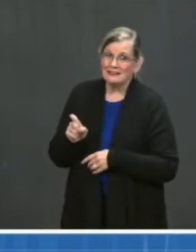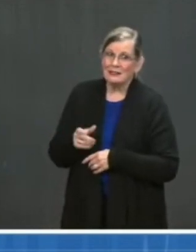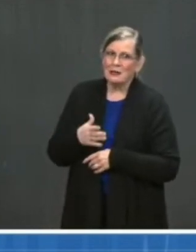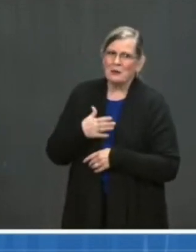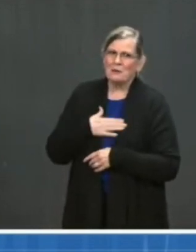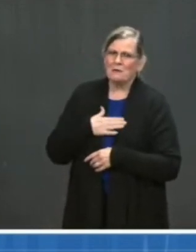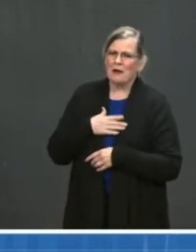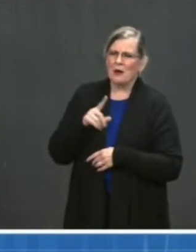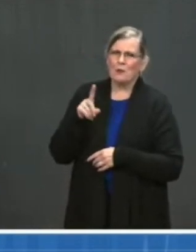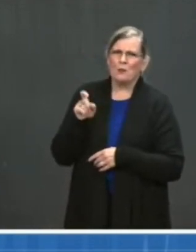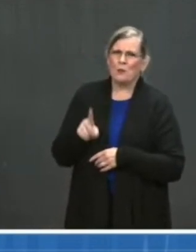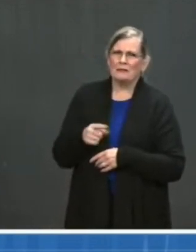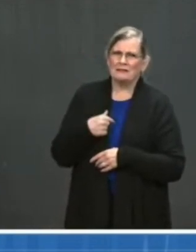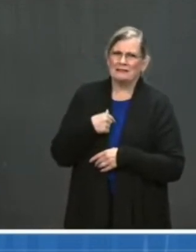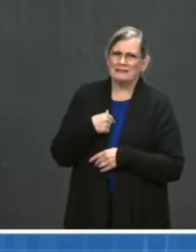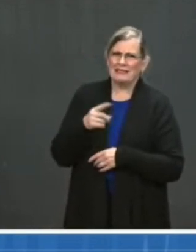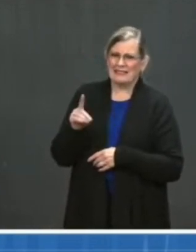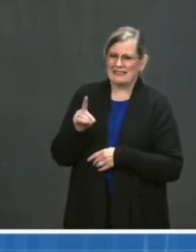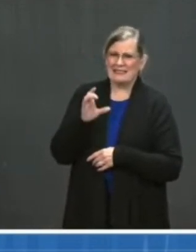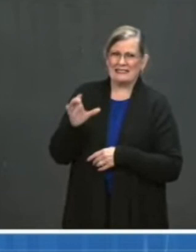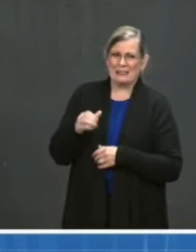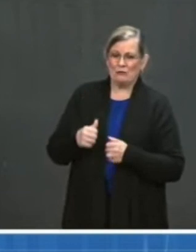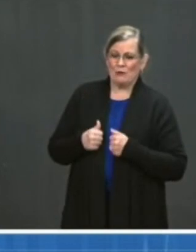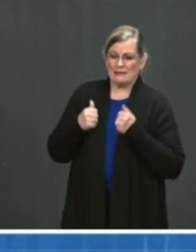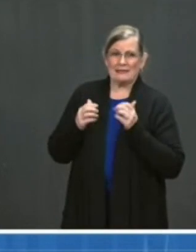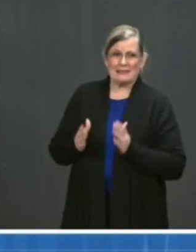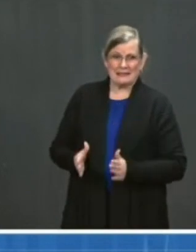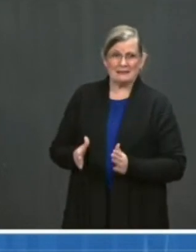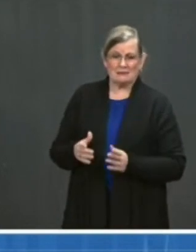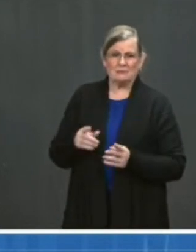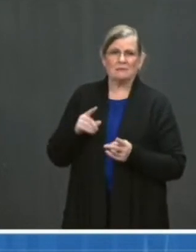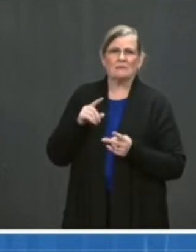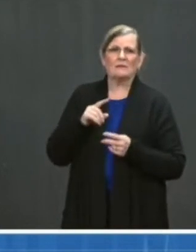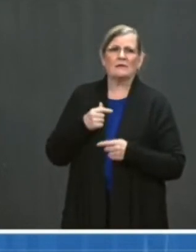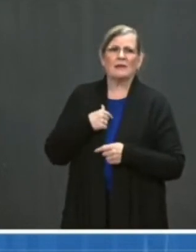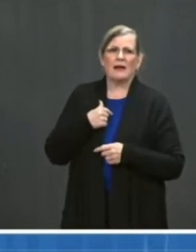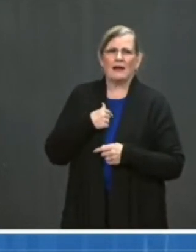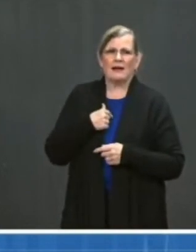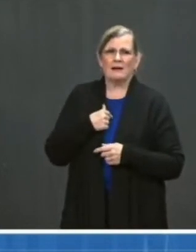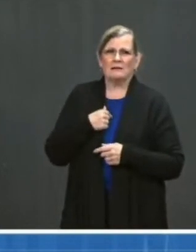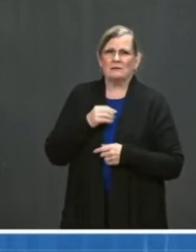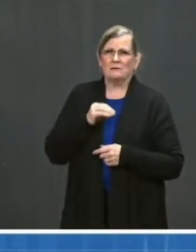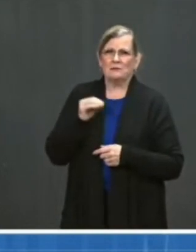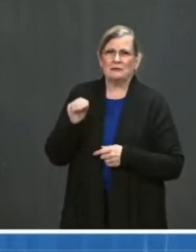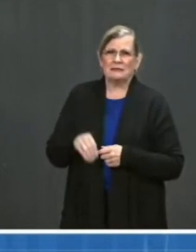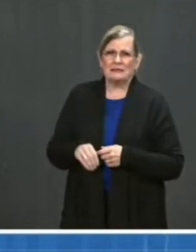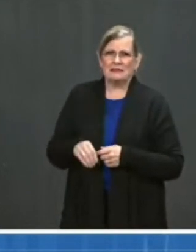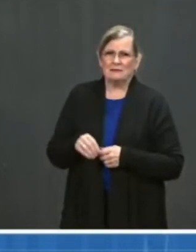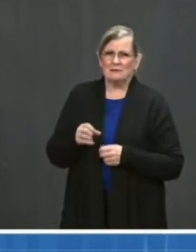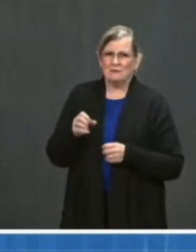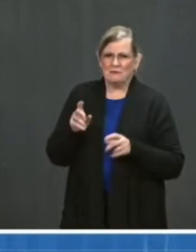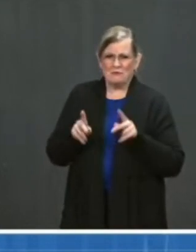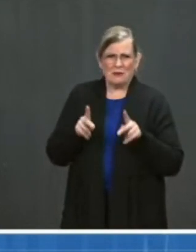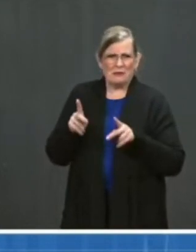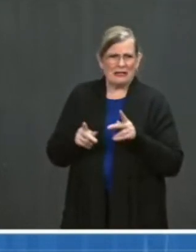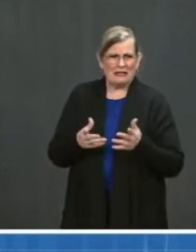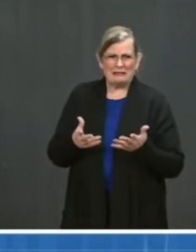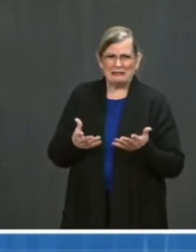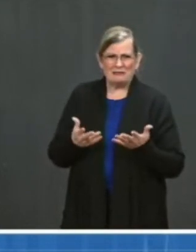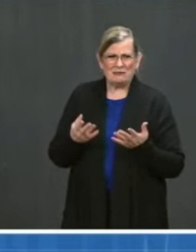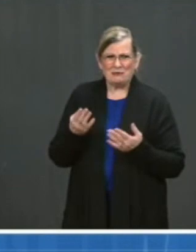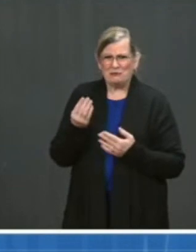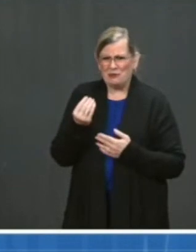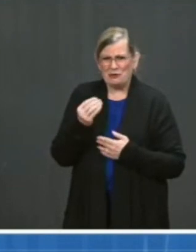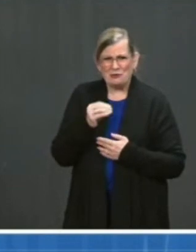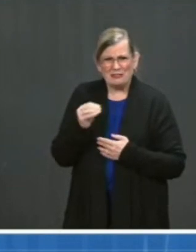DC resident. We're among the lowest percent of having our population vaccinated. It's like 14 percent when I